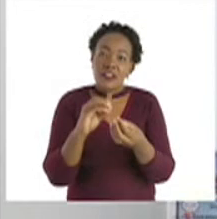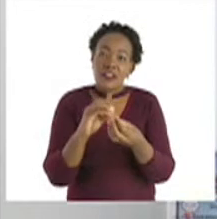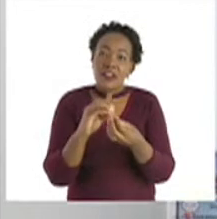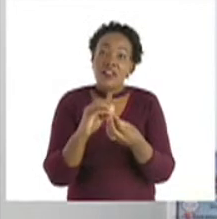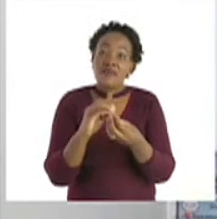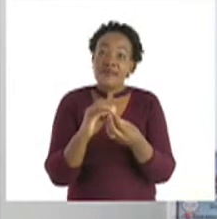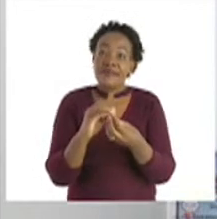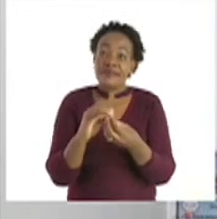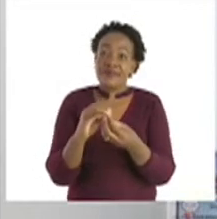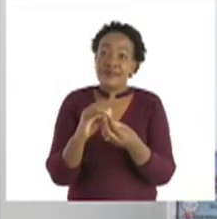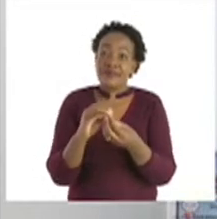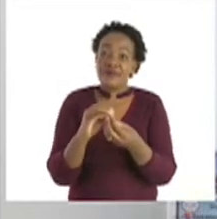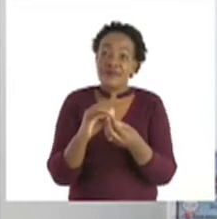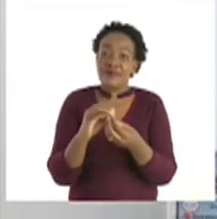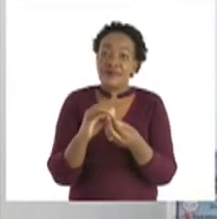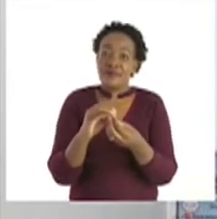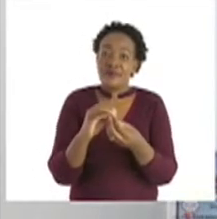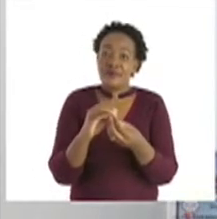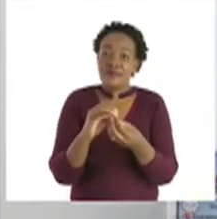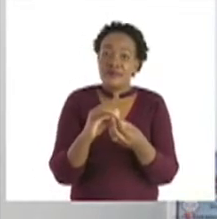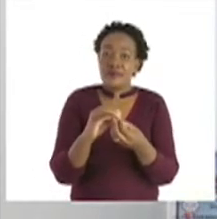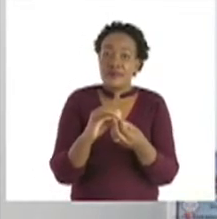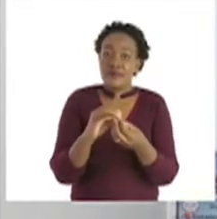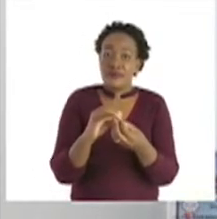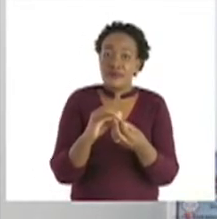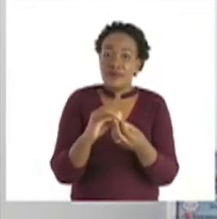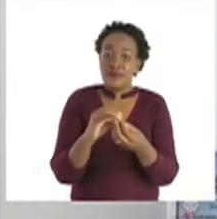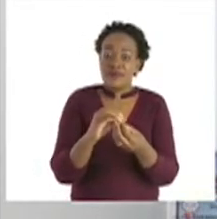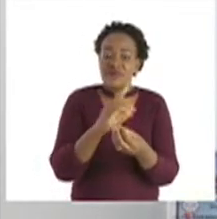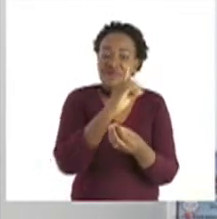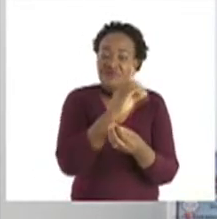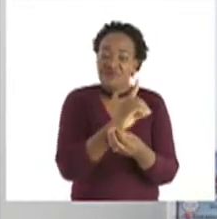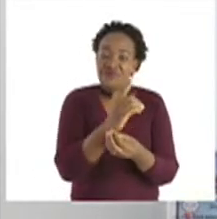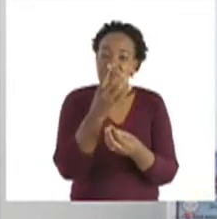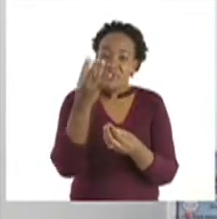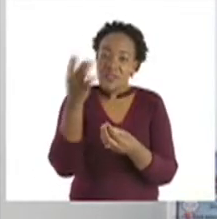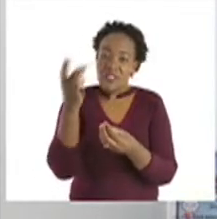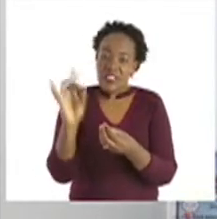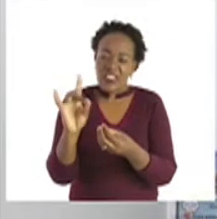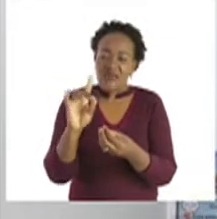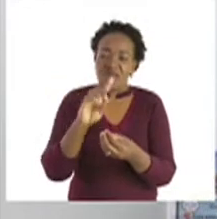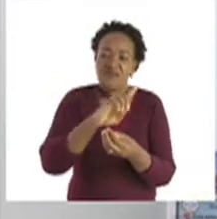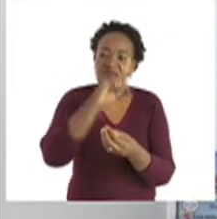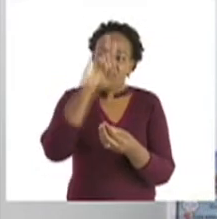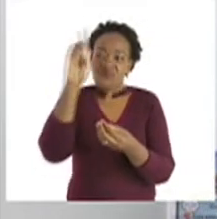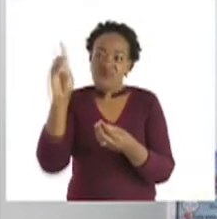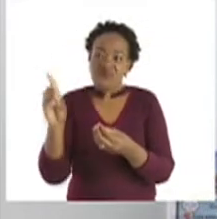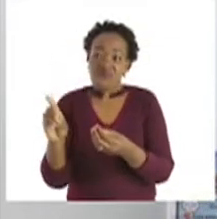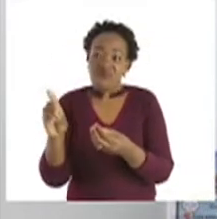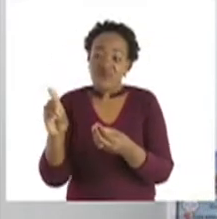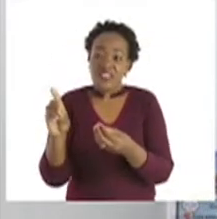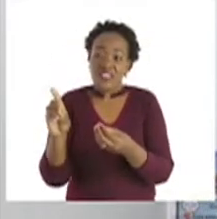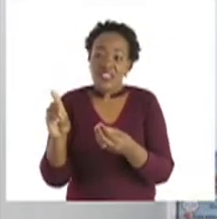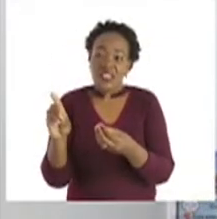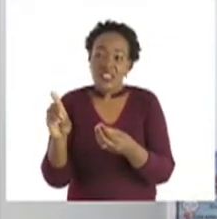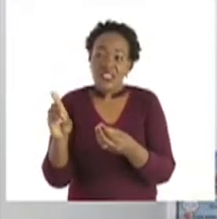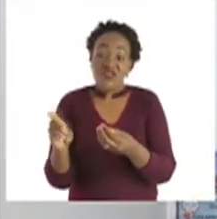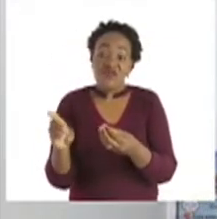Okay, let's rub. So, 18 to 15 minus 3.